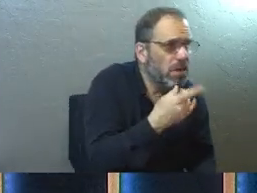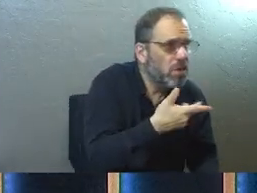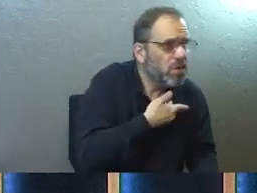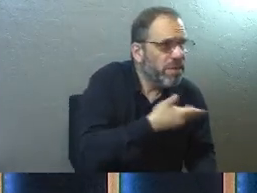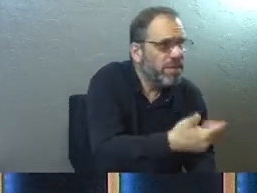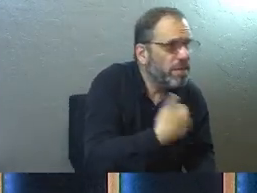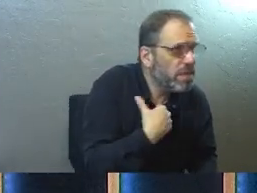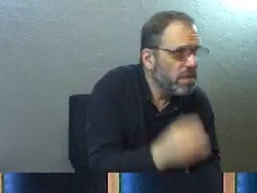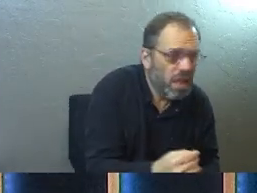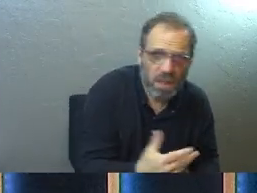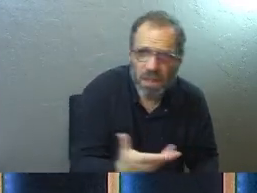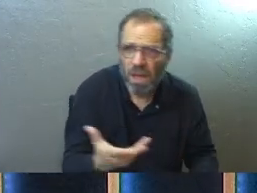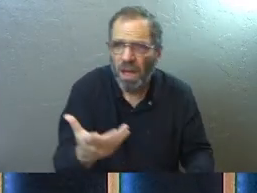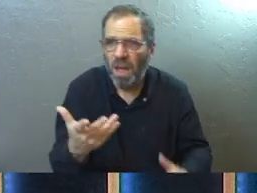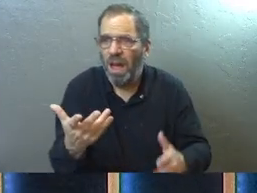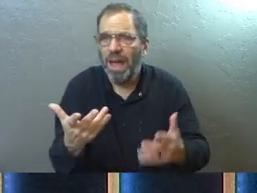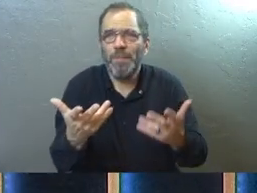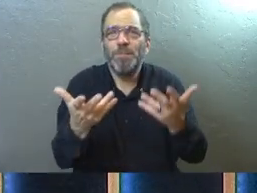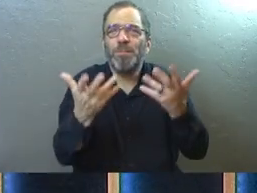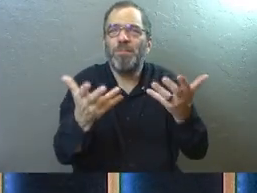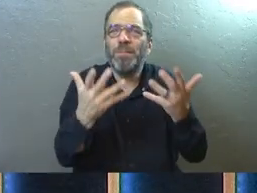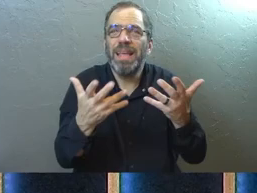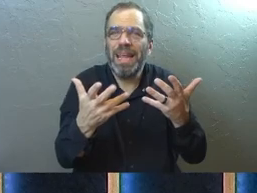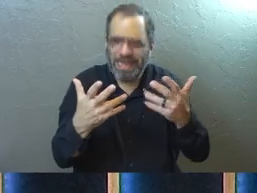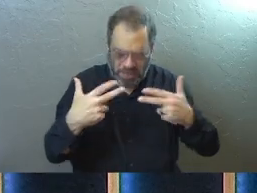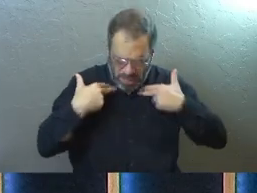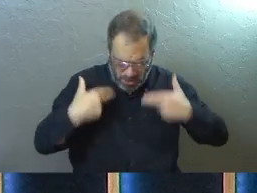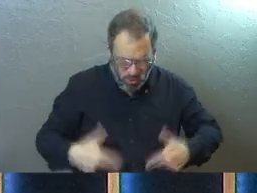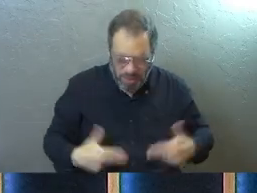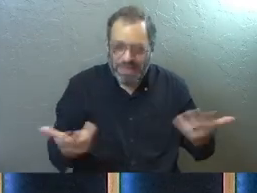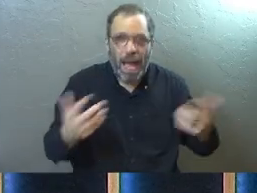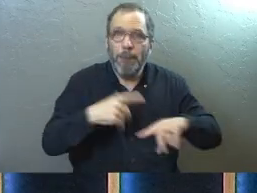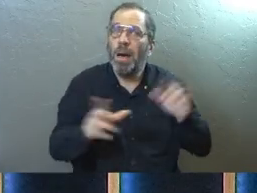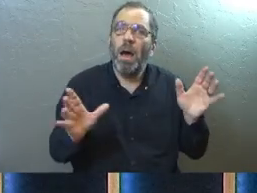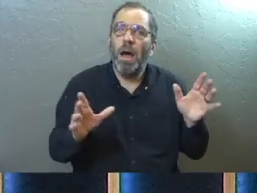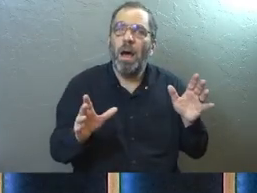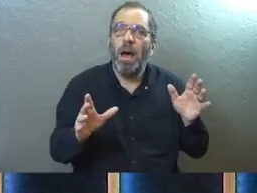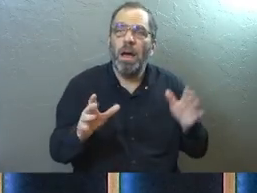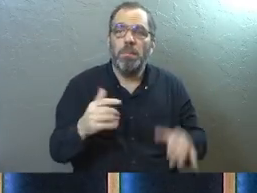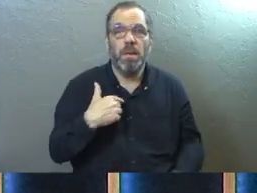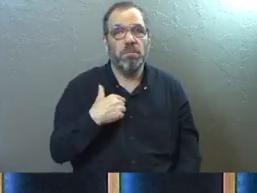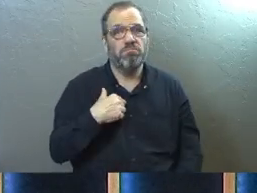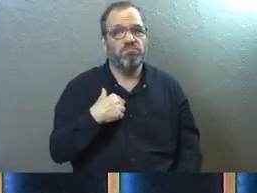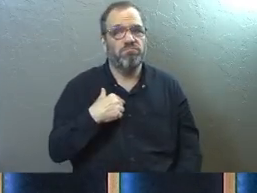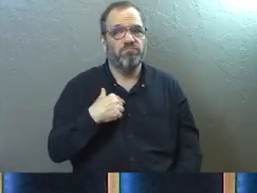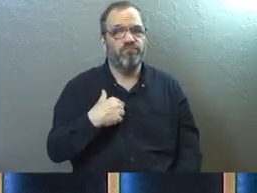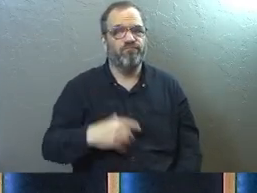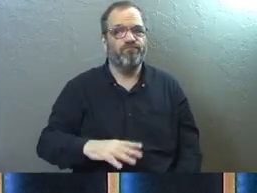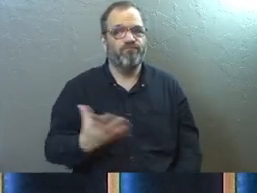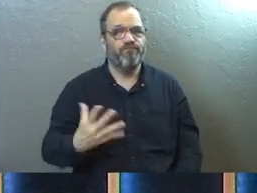wasn't invited and, and, and, it's just, it's the way human beings are, but I take it personally.